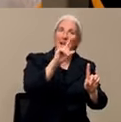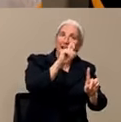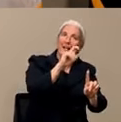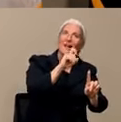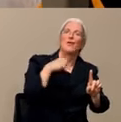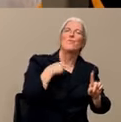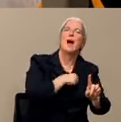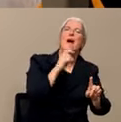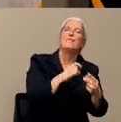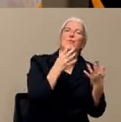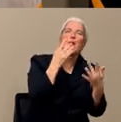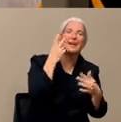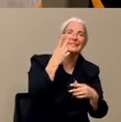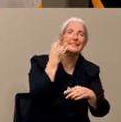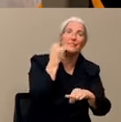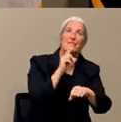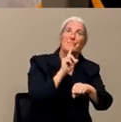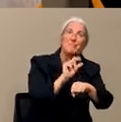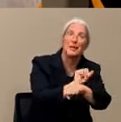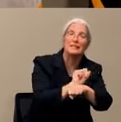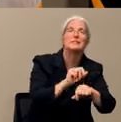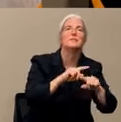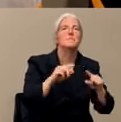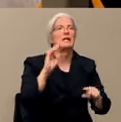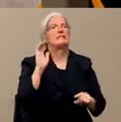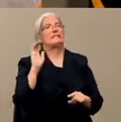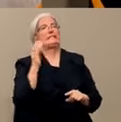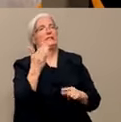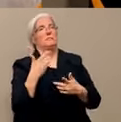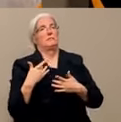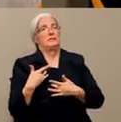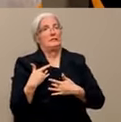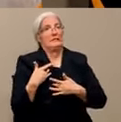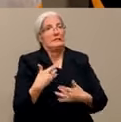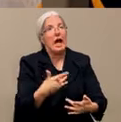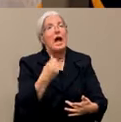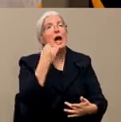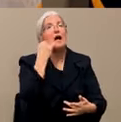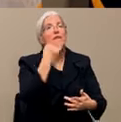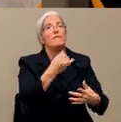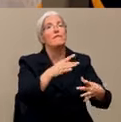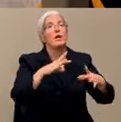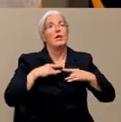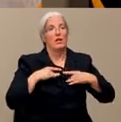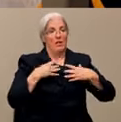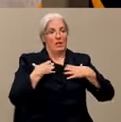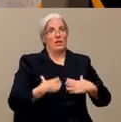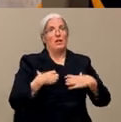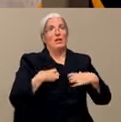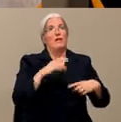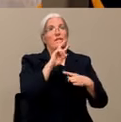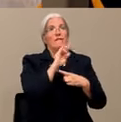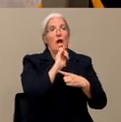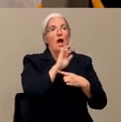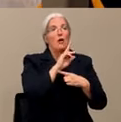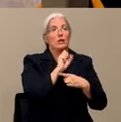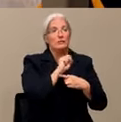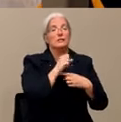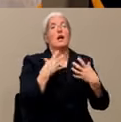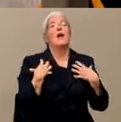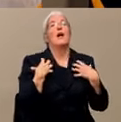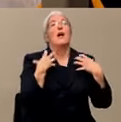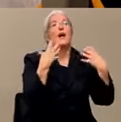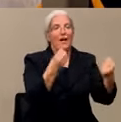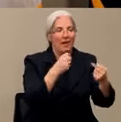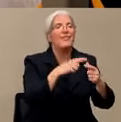respiratory viruses, in general, the answer is yes. So we expect people to be immune for the rest of their life, but